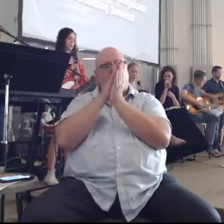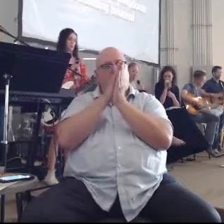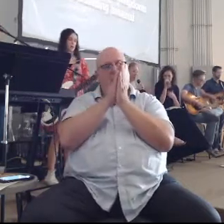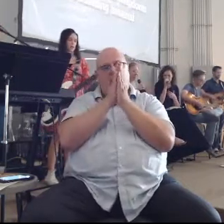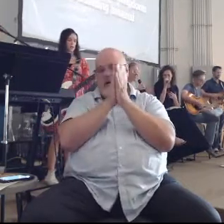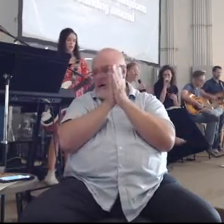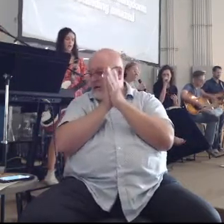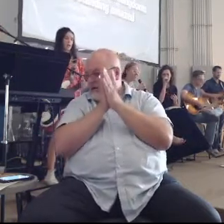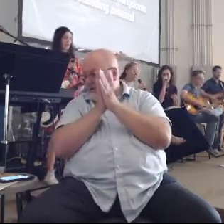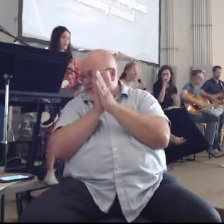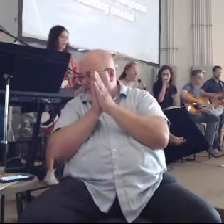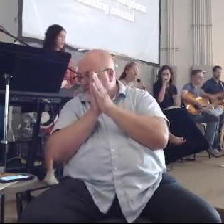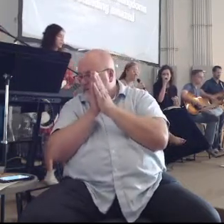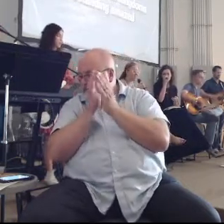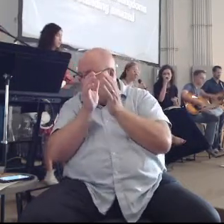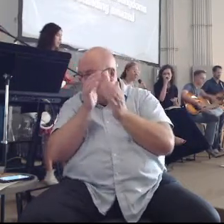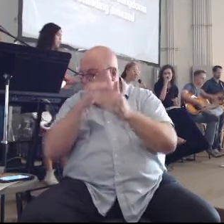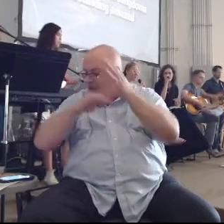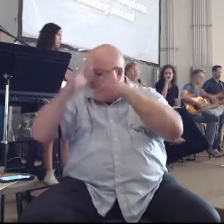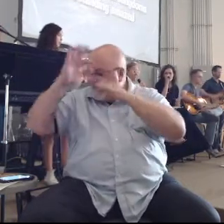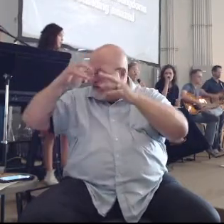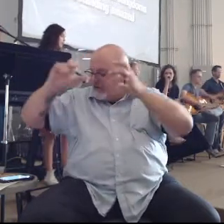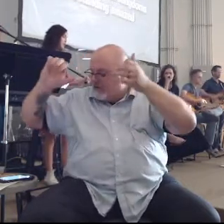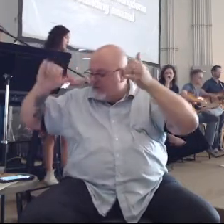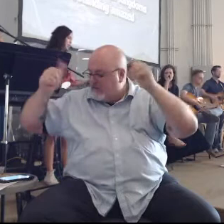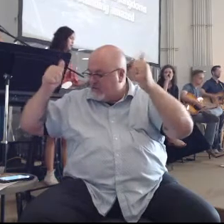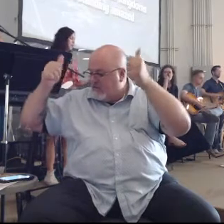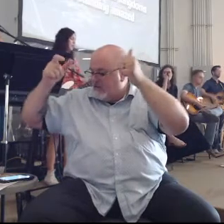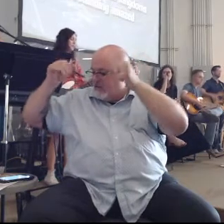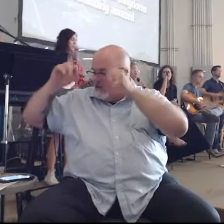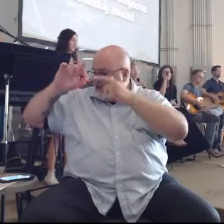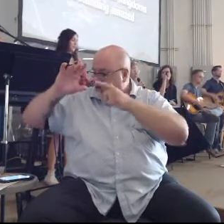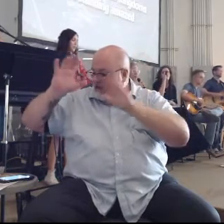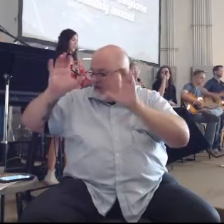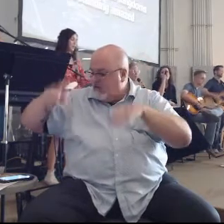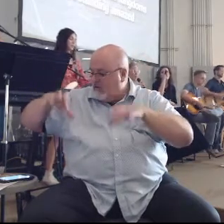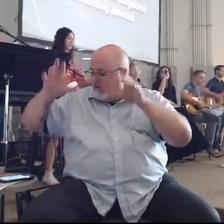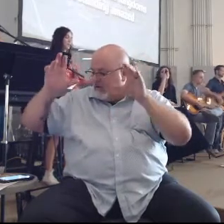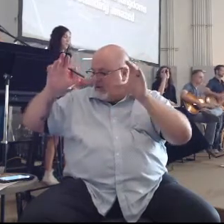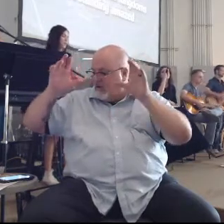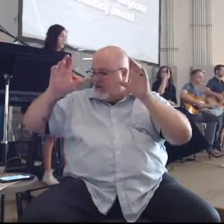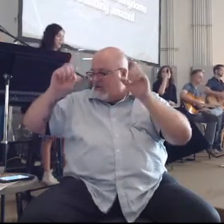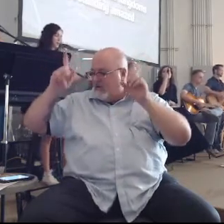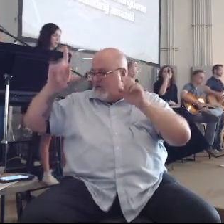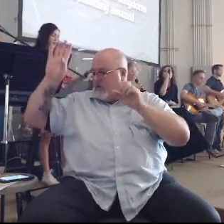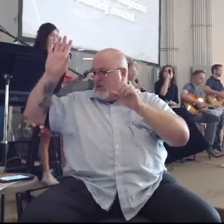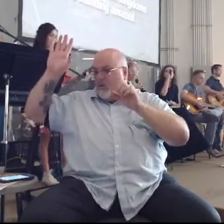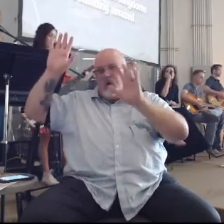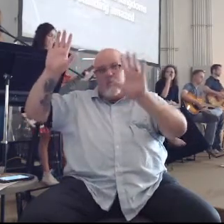Heaven is traveling In awe of your wonder